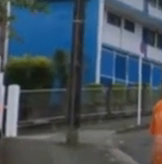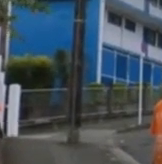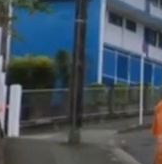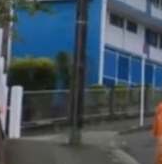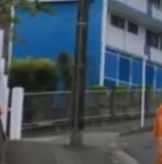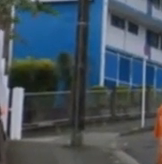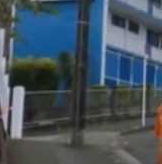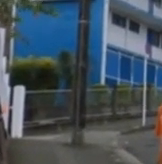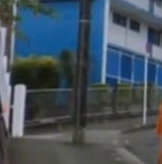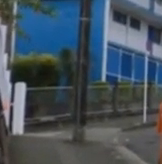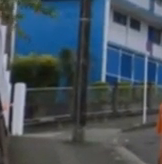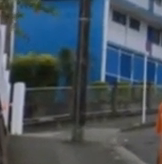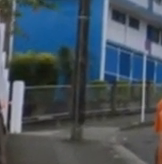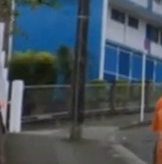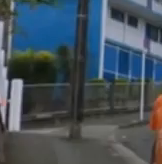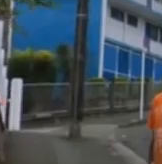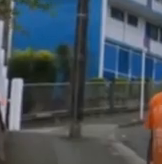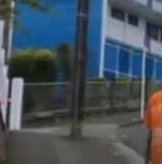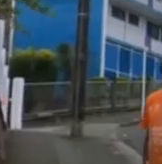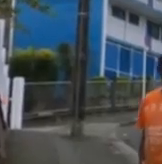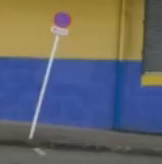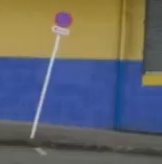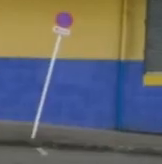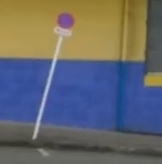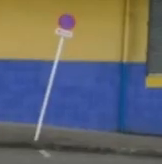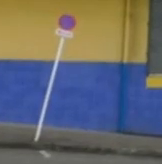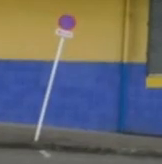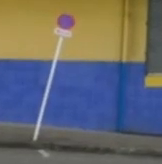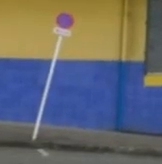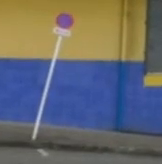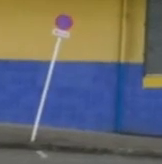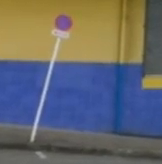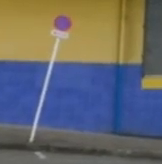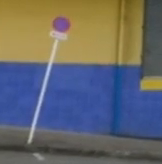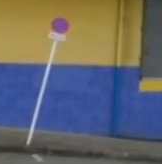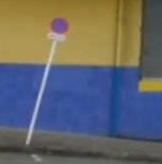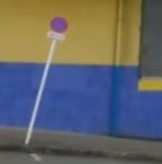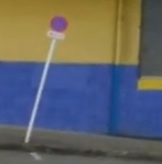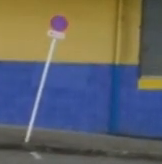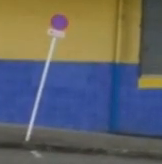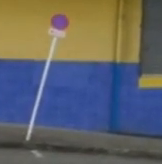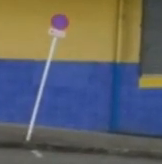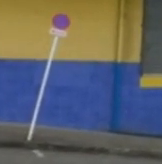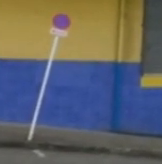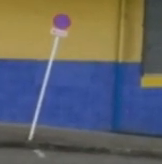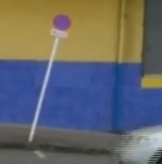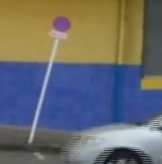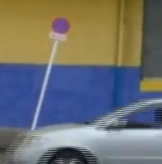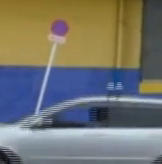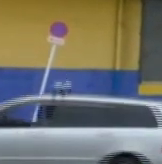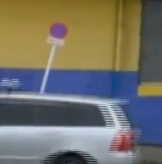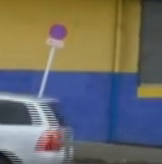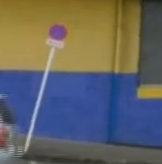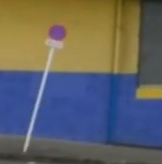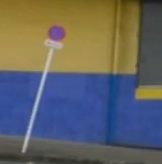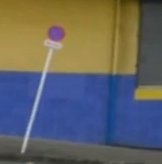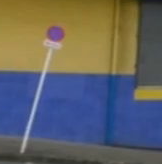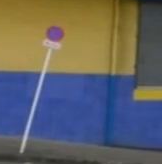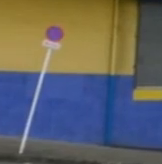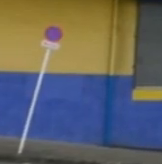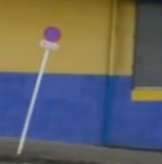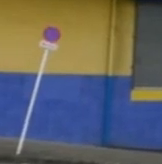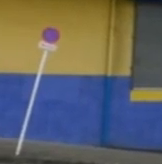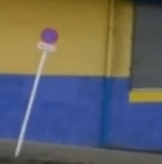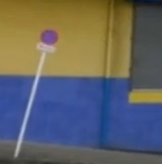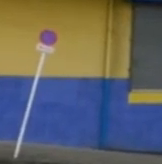AIDS, the best thing is they should be vocal. I think there should be more awareness and education and telling the